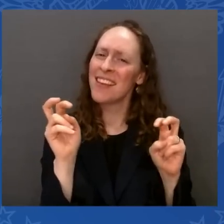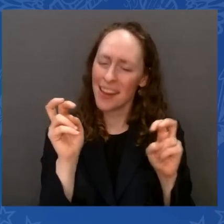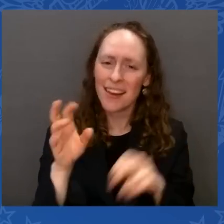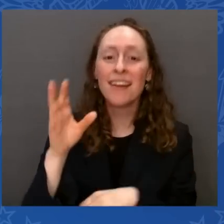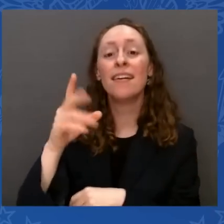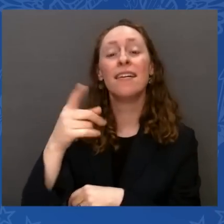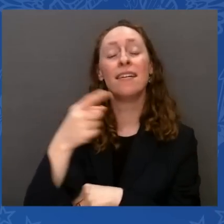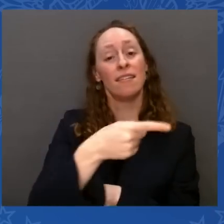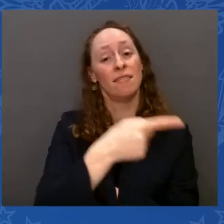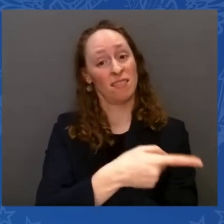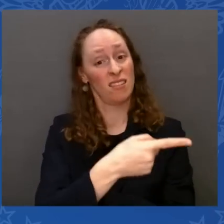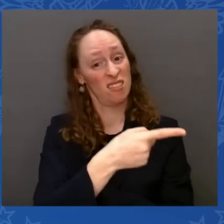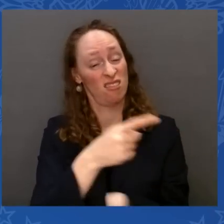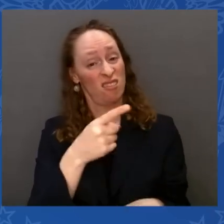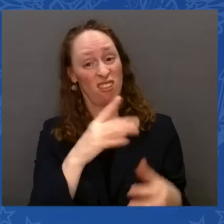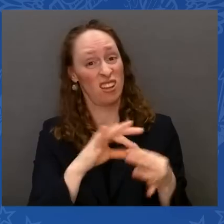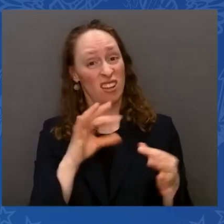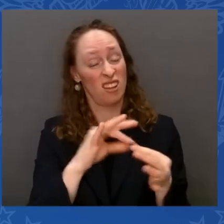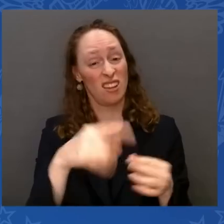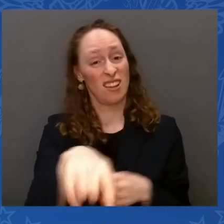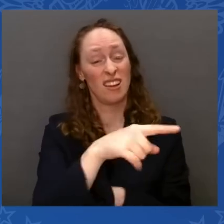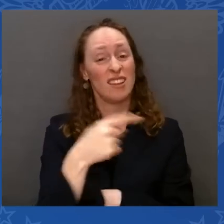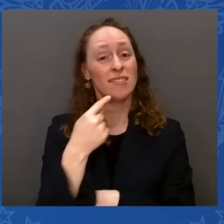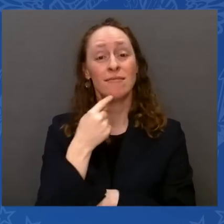of drugs, they're increasing inflation.